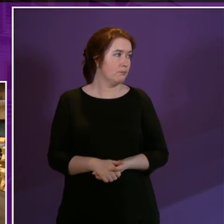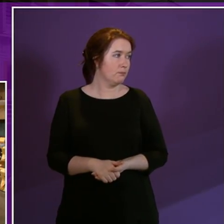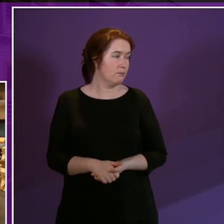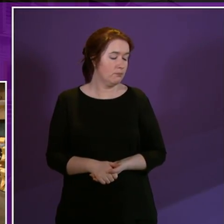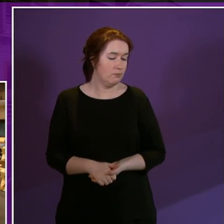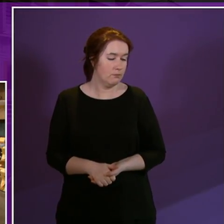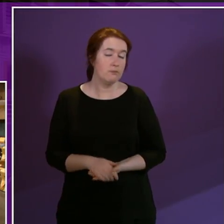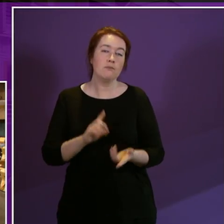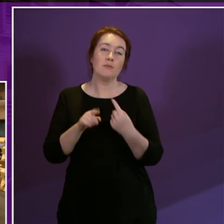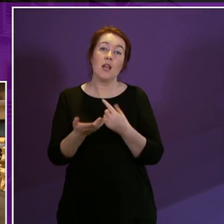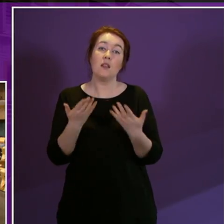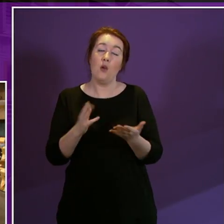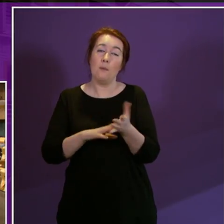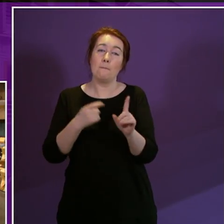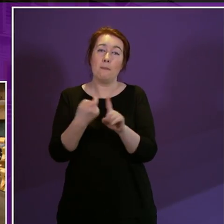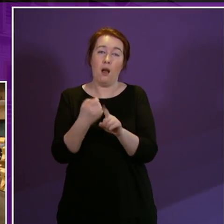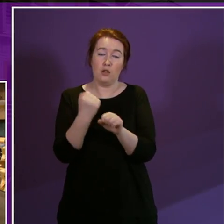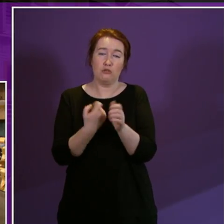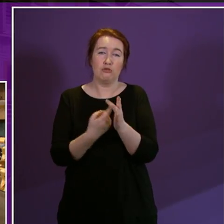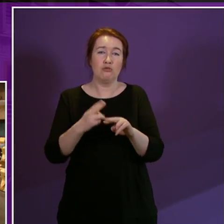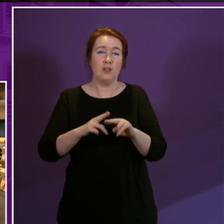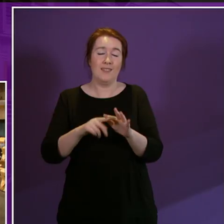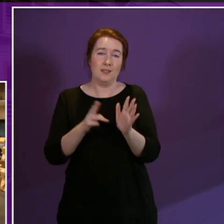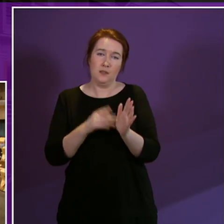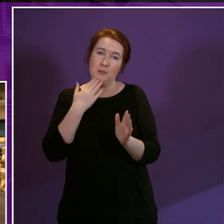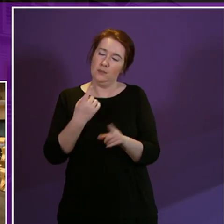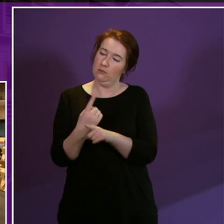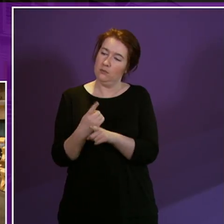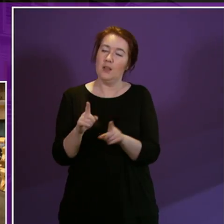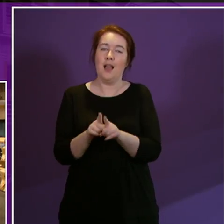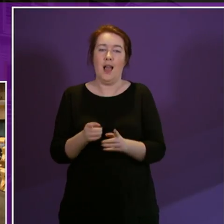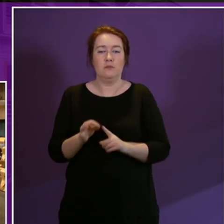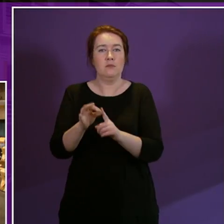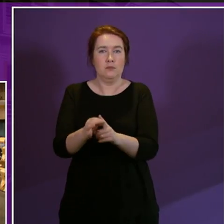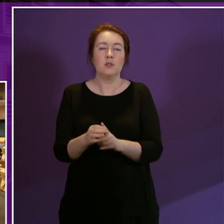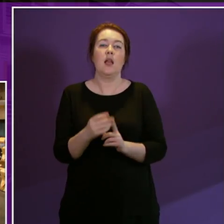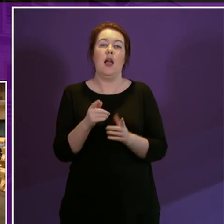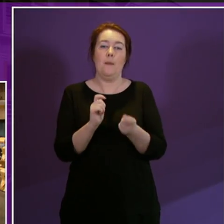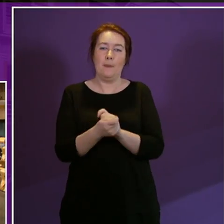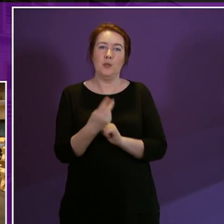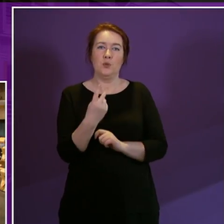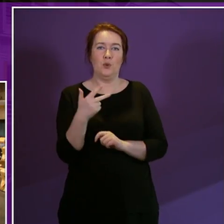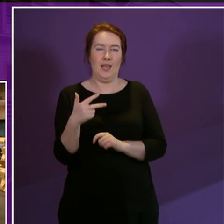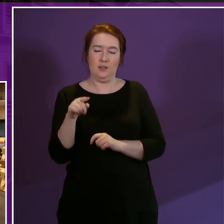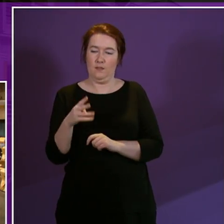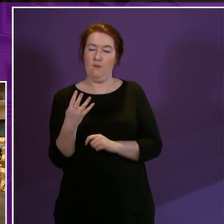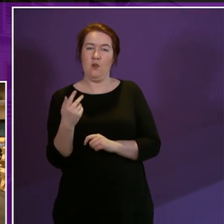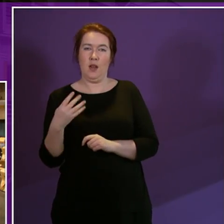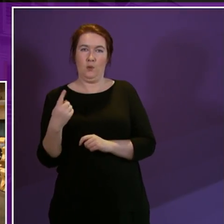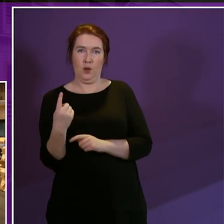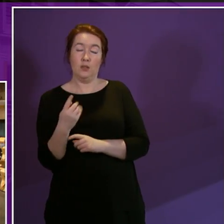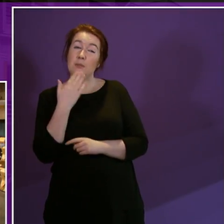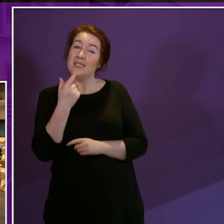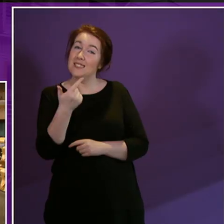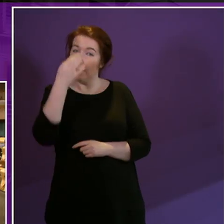I now call on Mark Griffin to speak to and move Amendment 2948.1. Seven minutes, please,